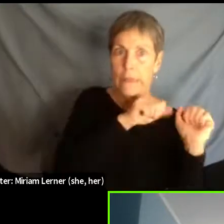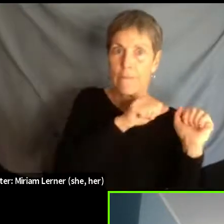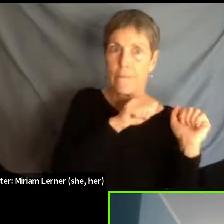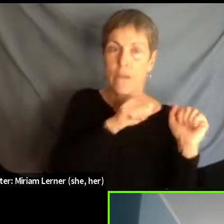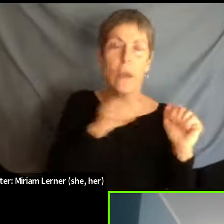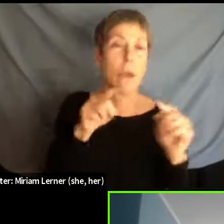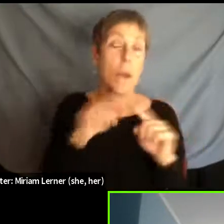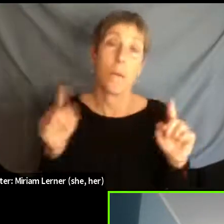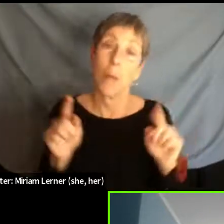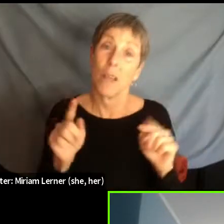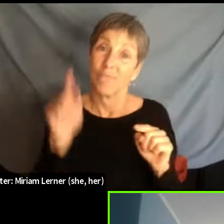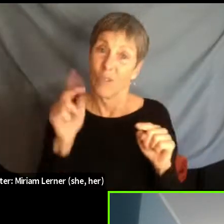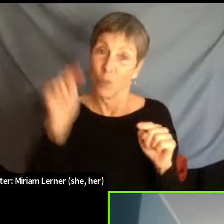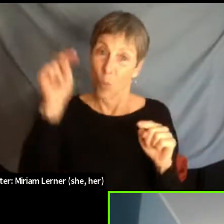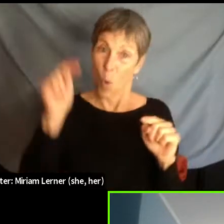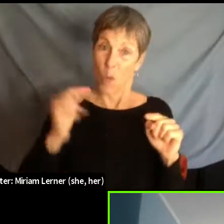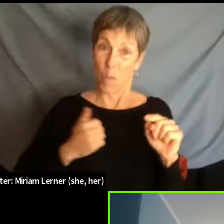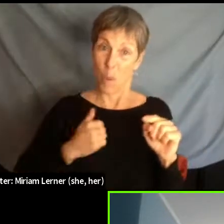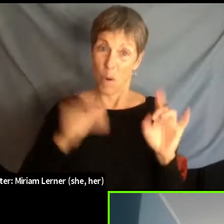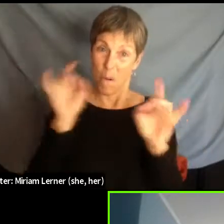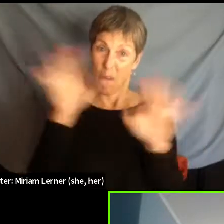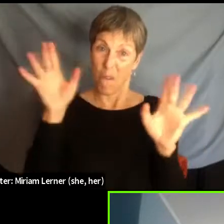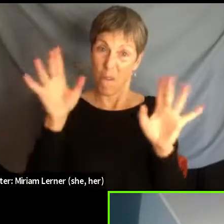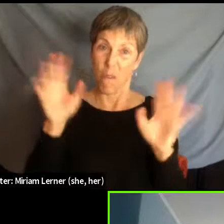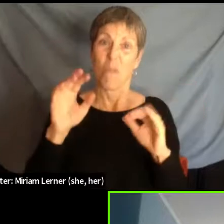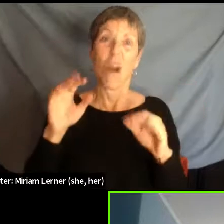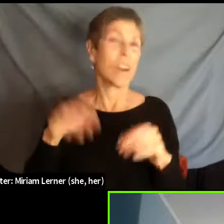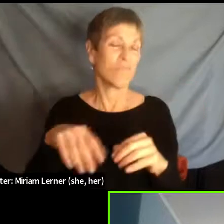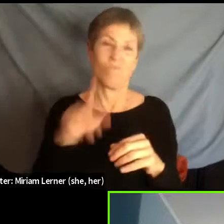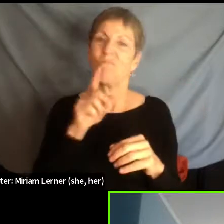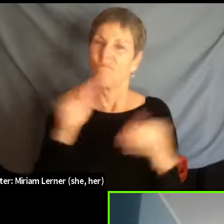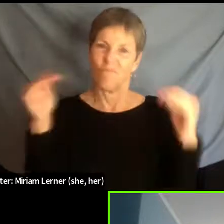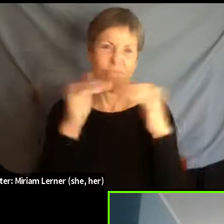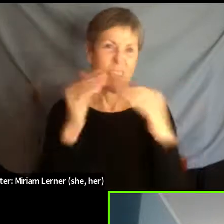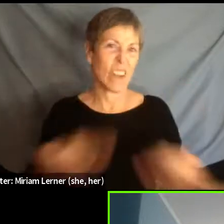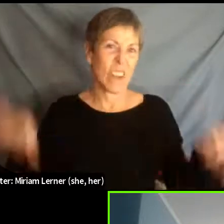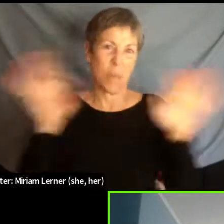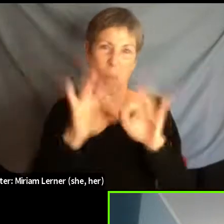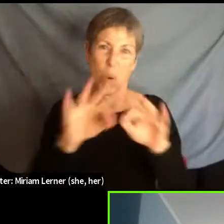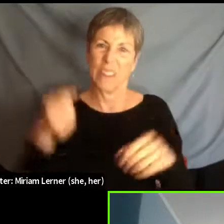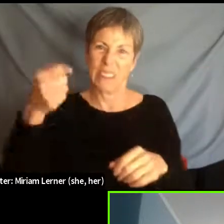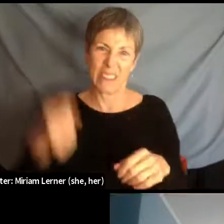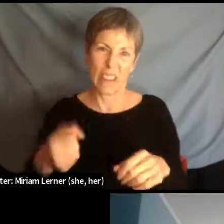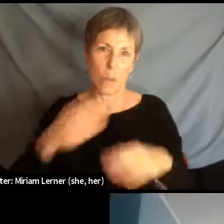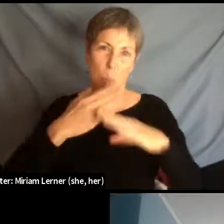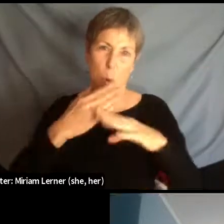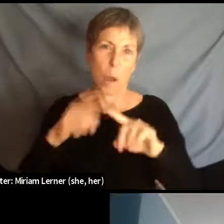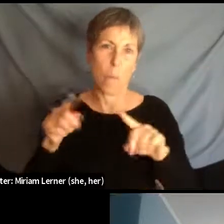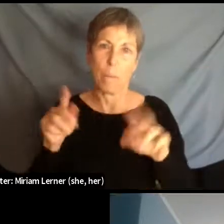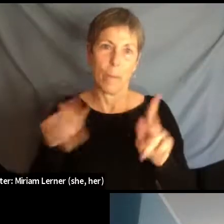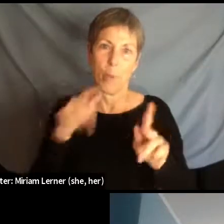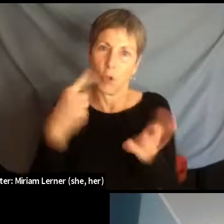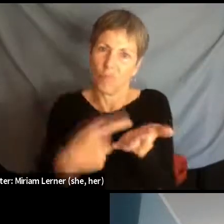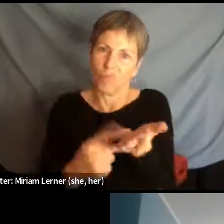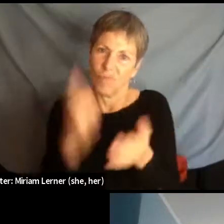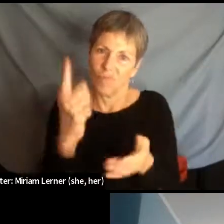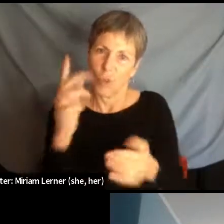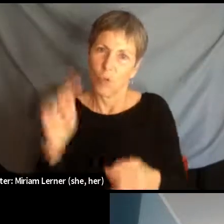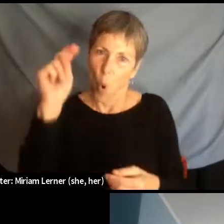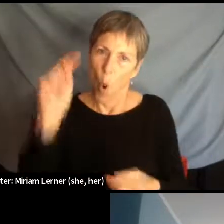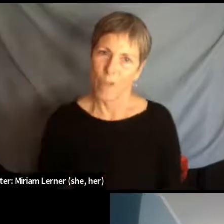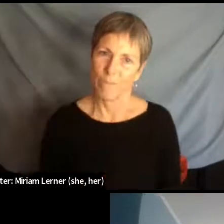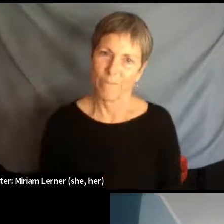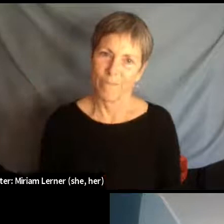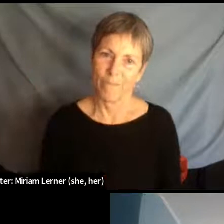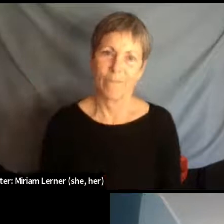border is just as important as the brutality at the southern border. It's just less talked about. Yeah, I want to talk about some people power, too.